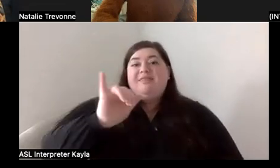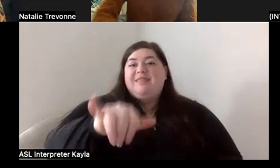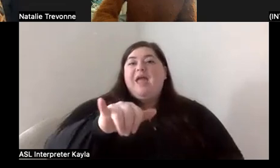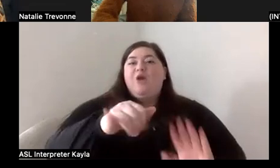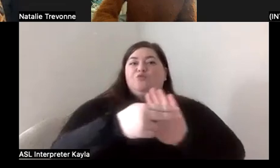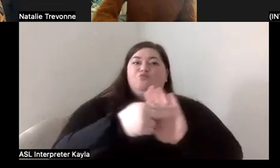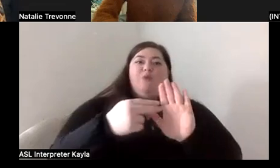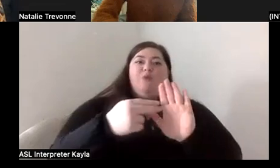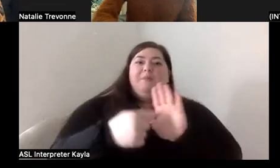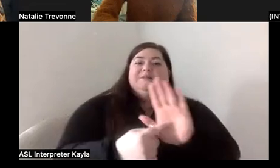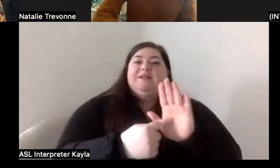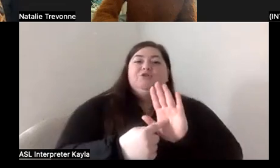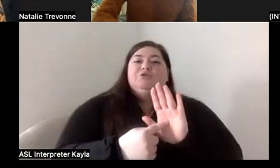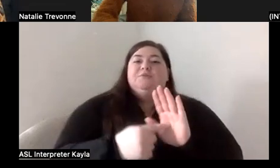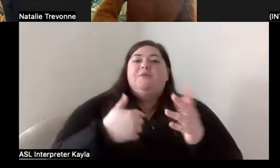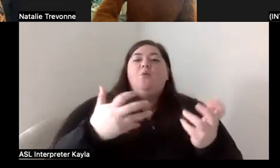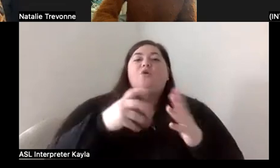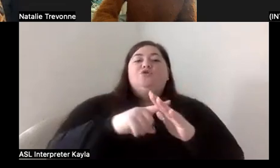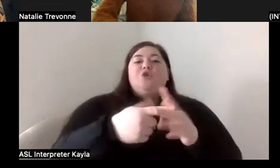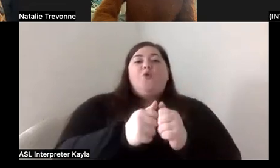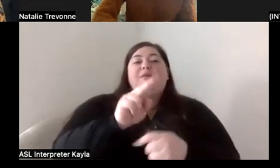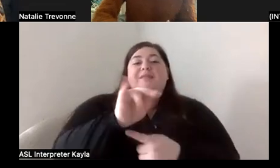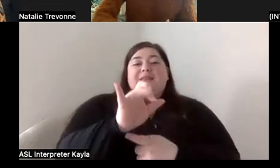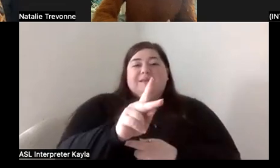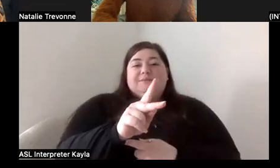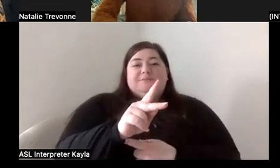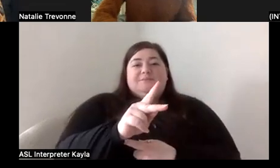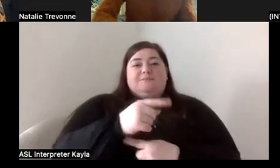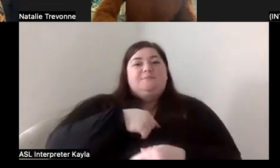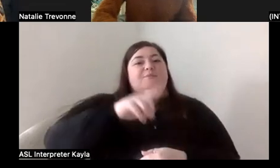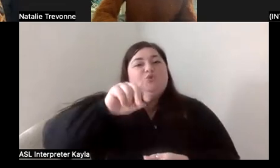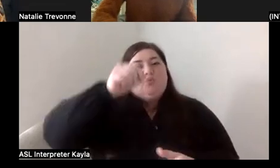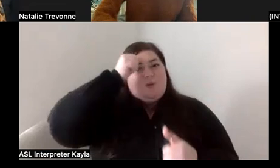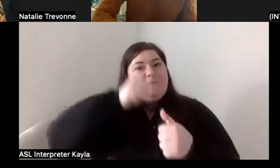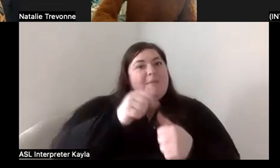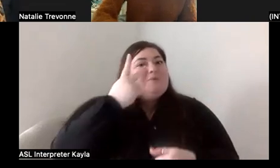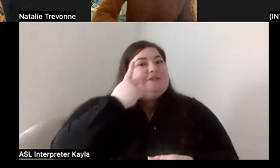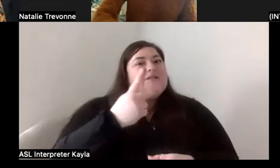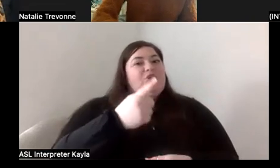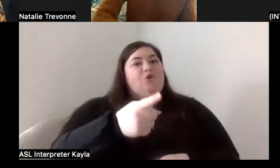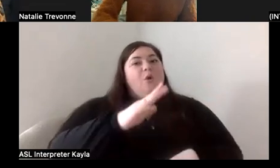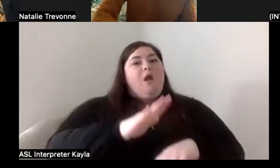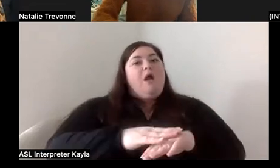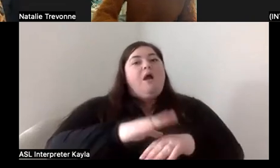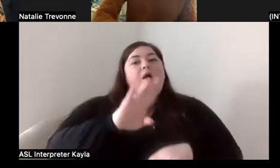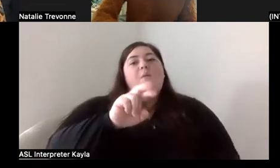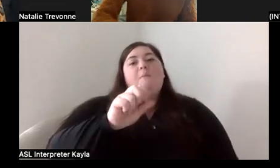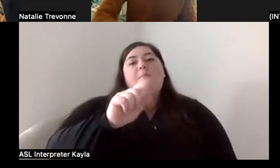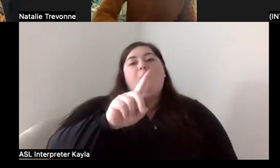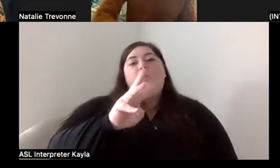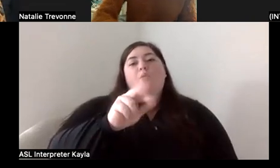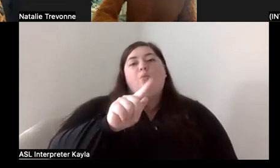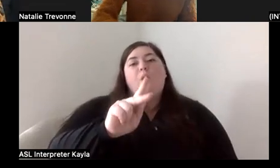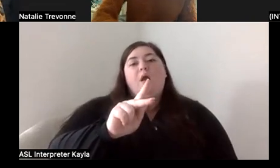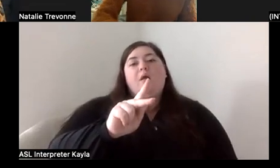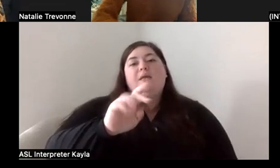Like, again, I want to start with you, Nick, because I actually remember seeing you on an episode of Boardwalk Empire when I was a kid.